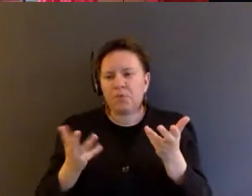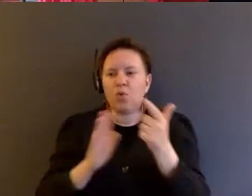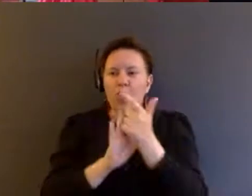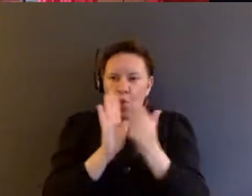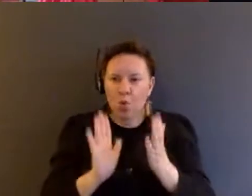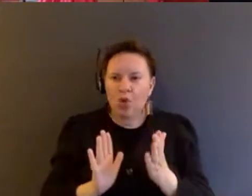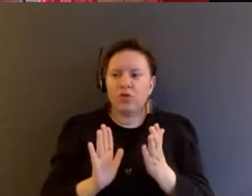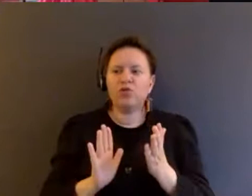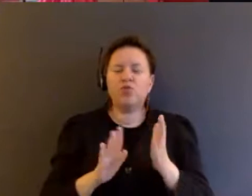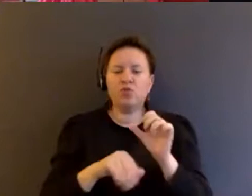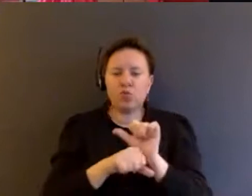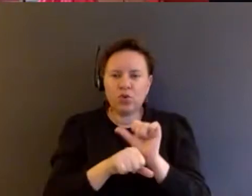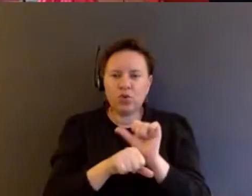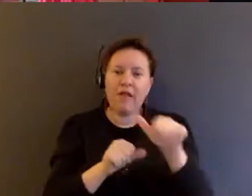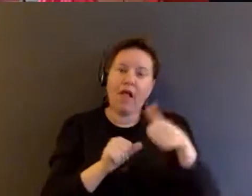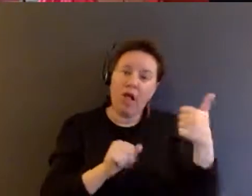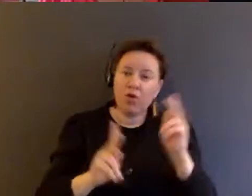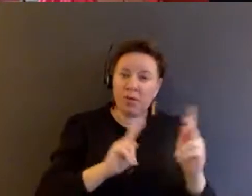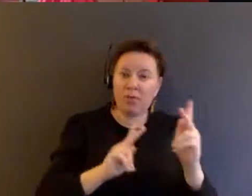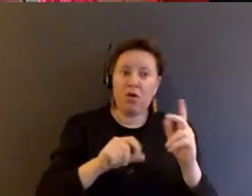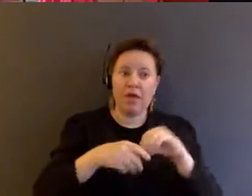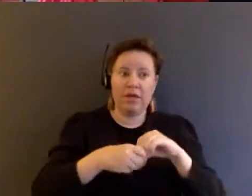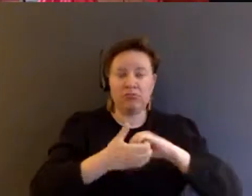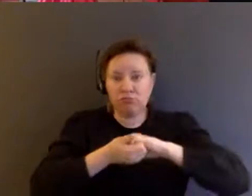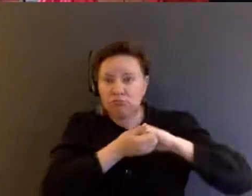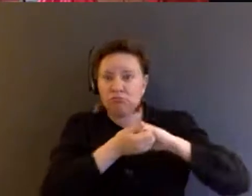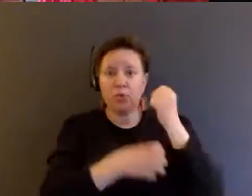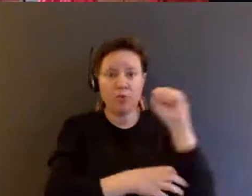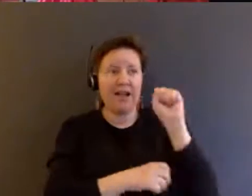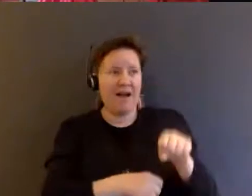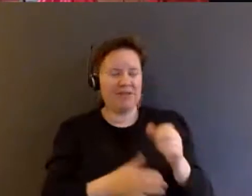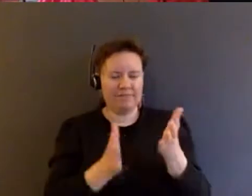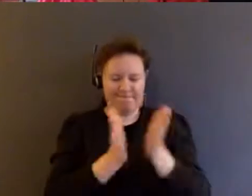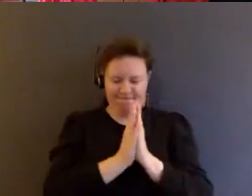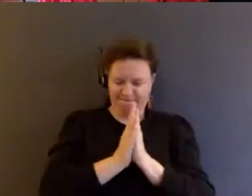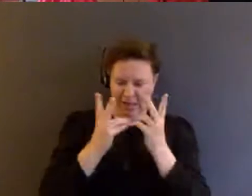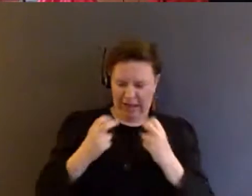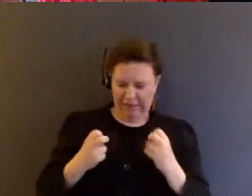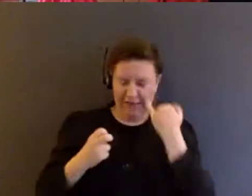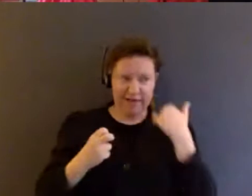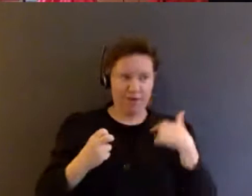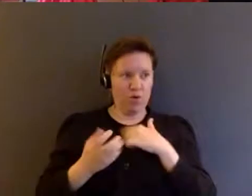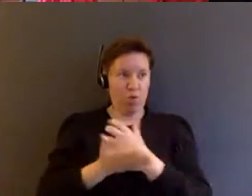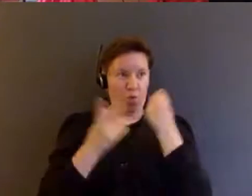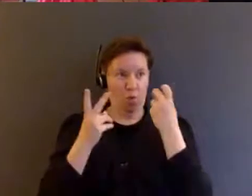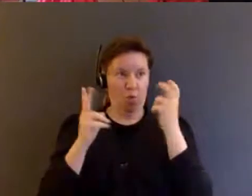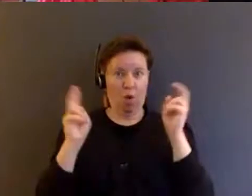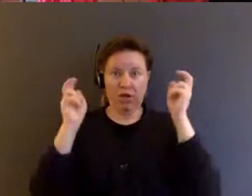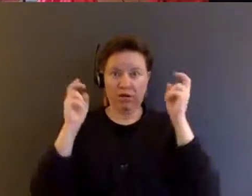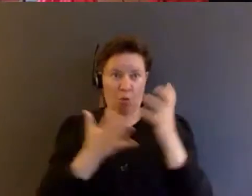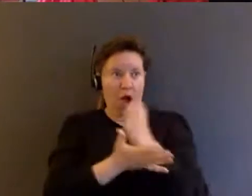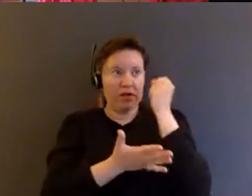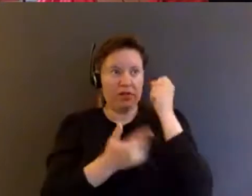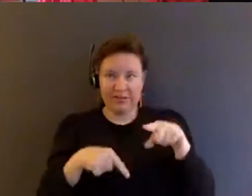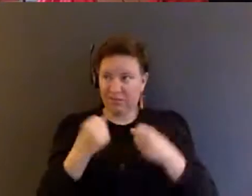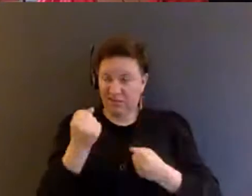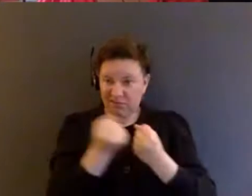other people and movements have to ask, like, if we won, would it would this be enforced? Because most things that people are